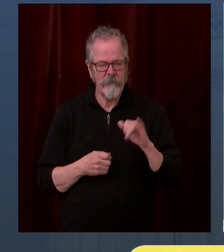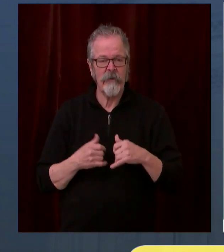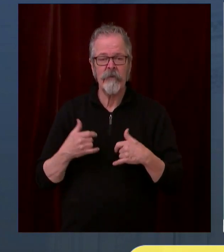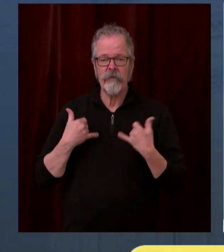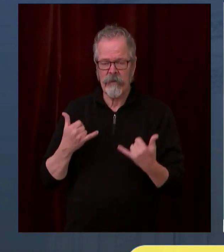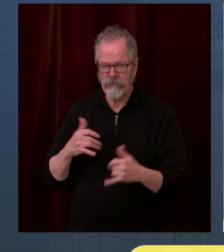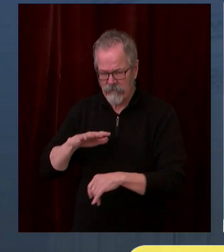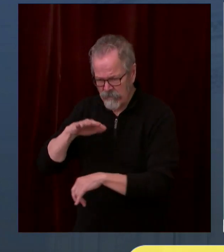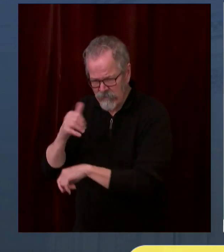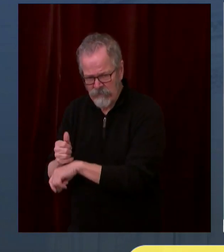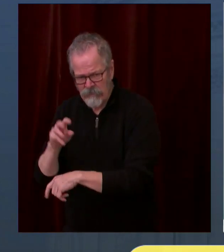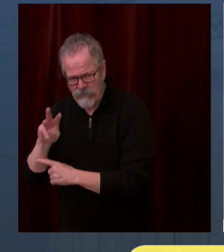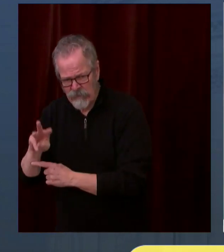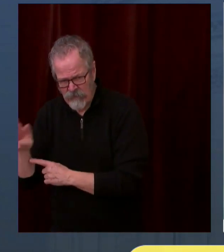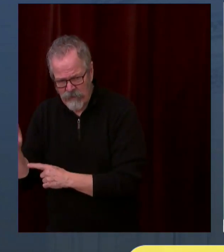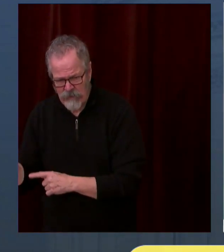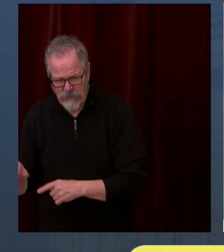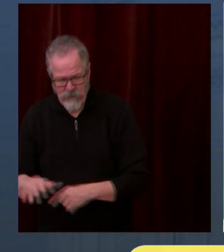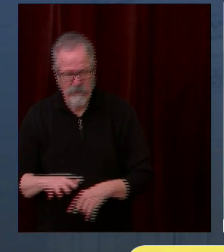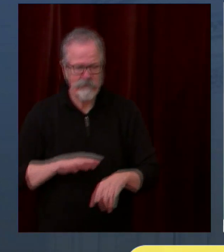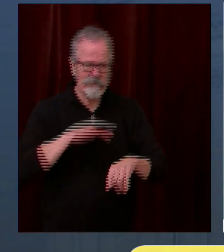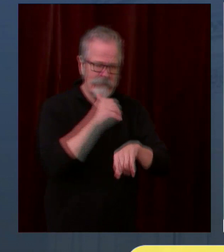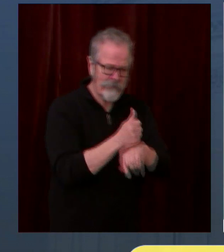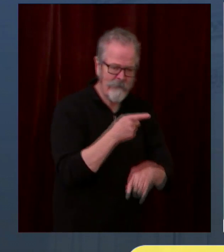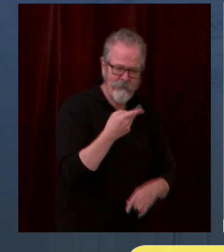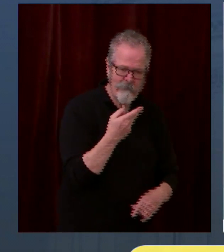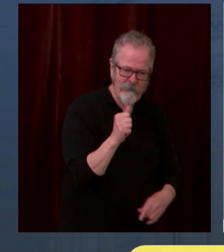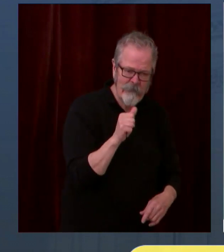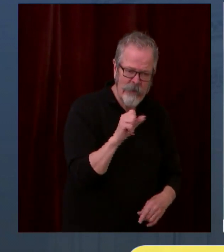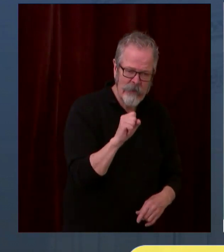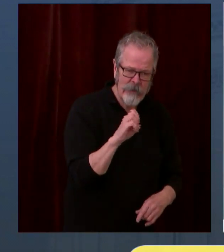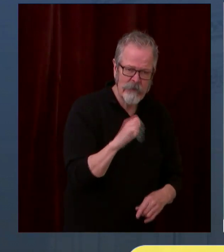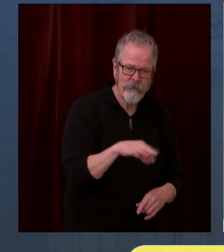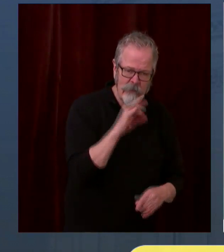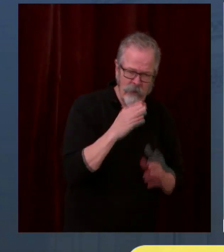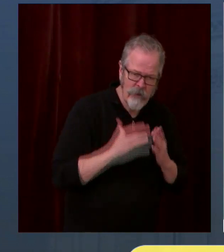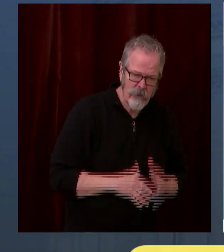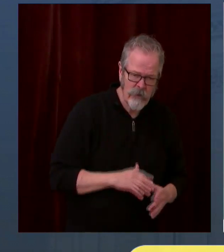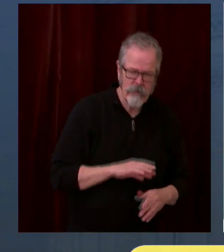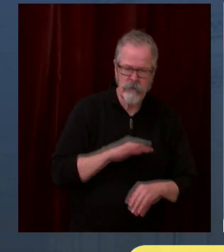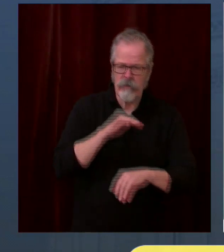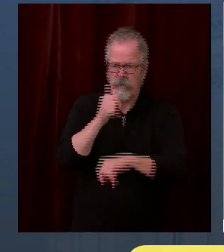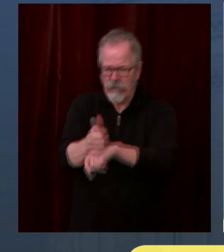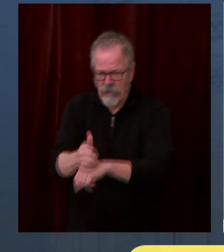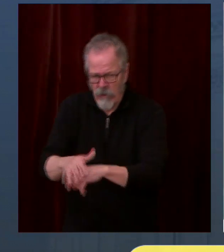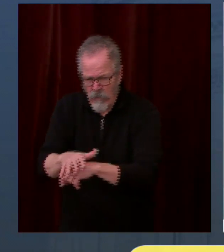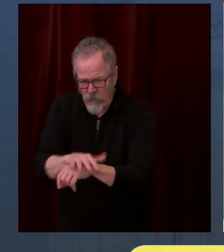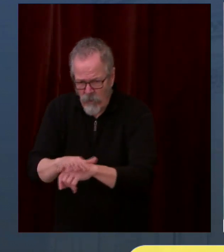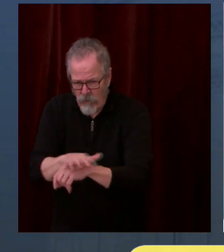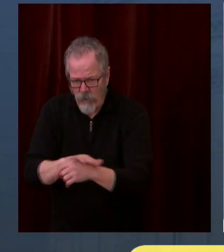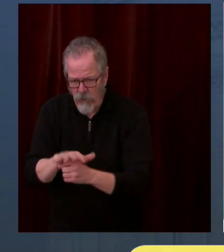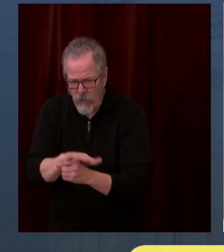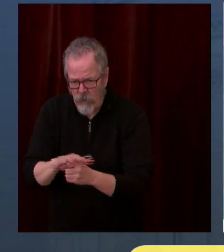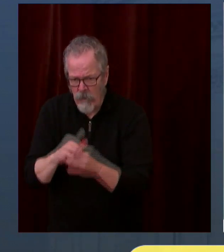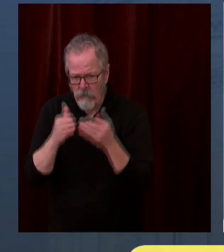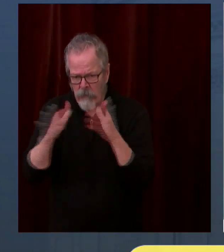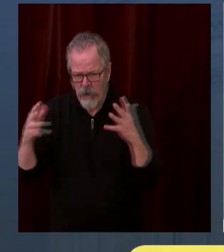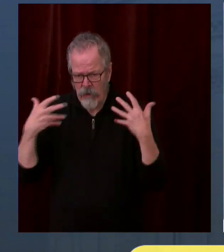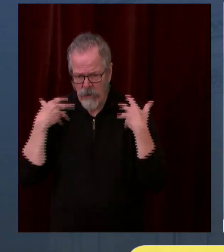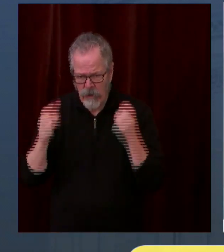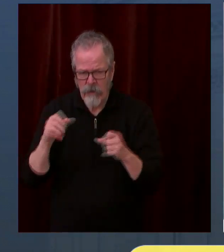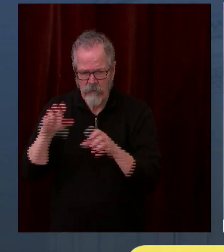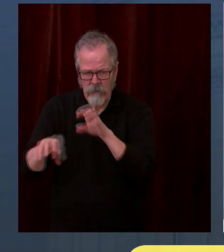government and local public health also have information on all of their websites about locations in their communities. So we're working